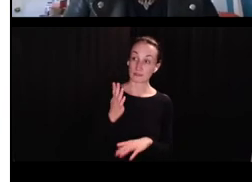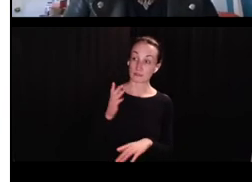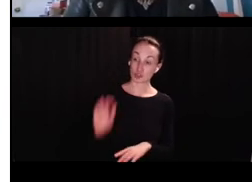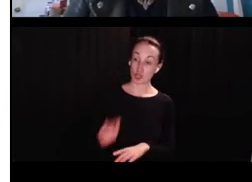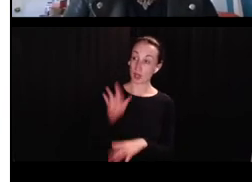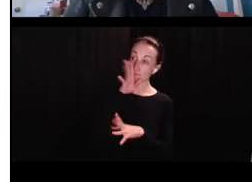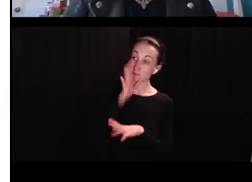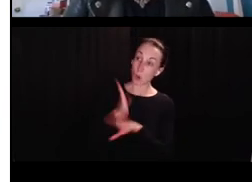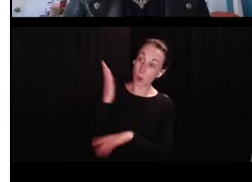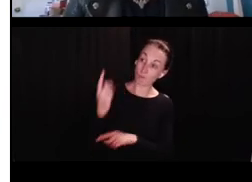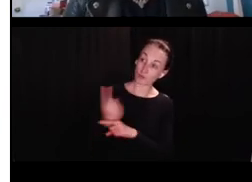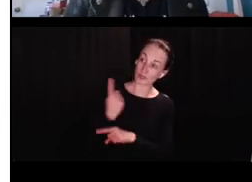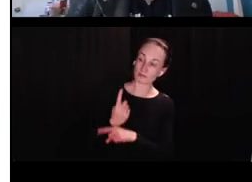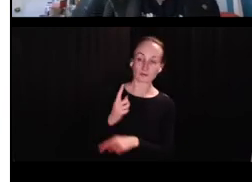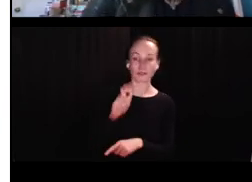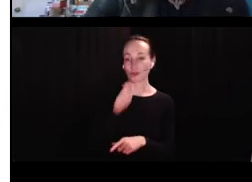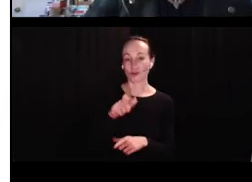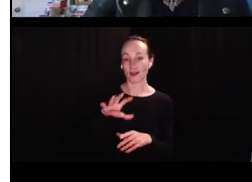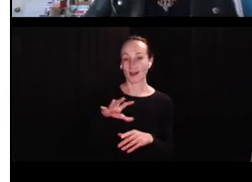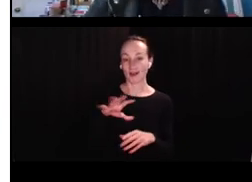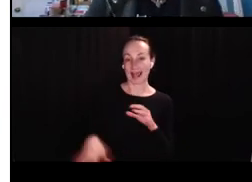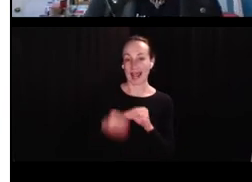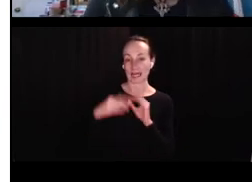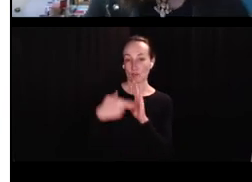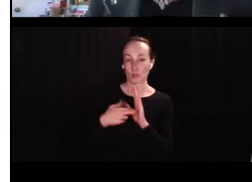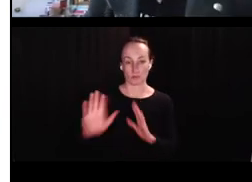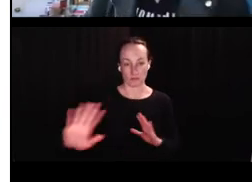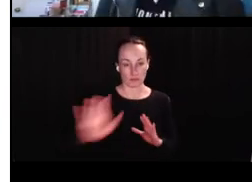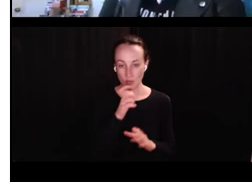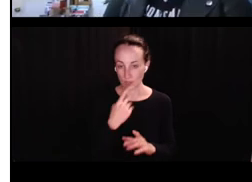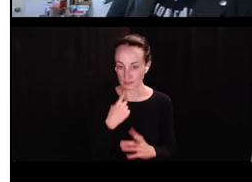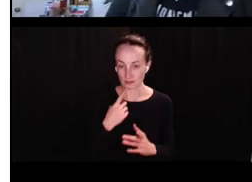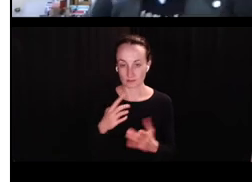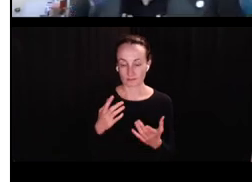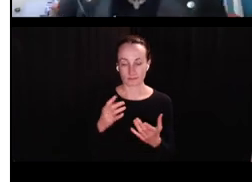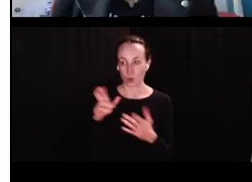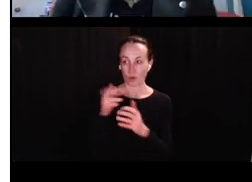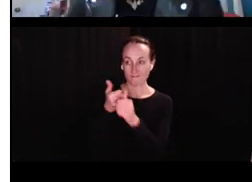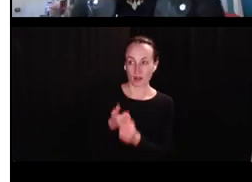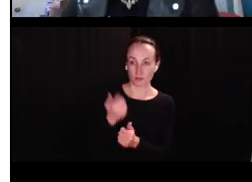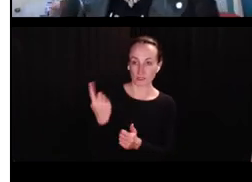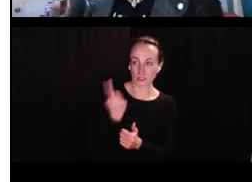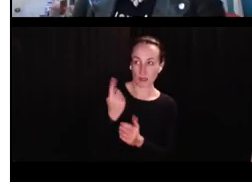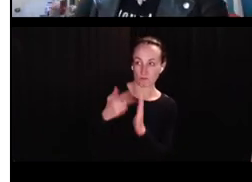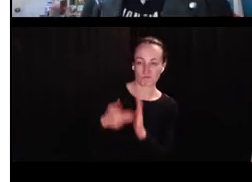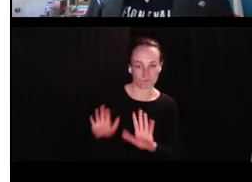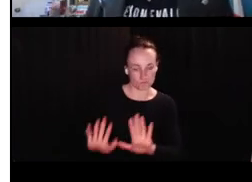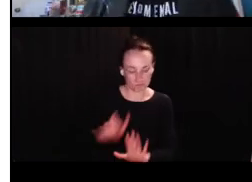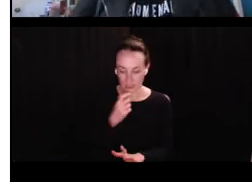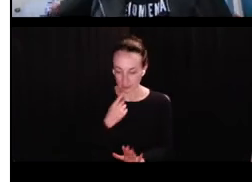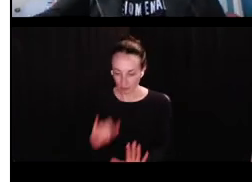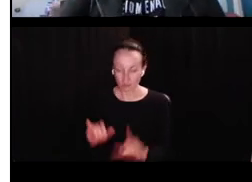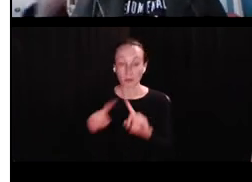So I'm not saying that when we see over-regularizations that, you know, they're not adding a rule. That's not what I'm saying.